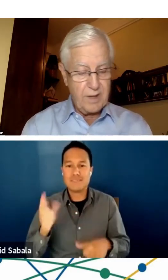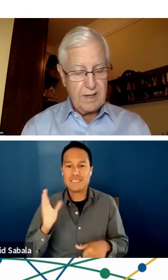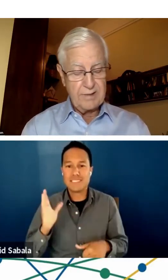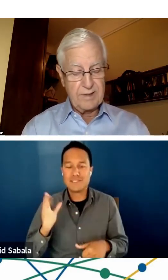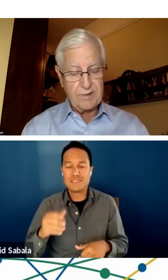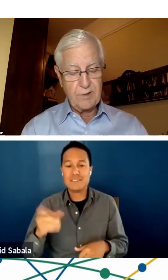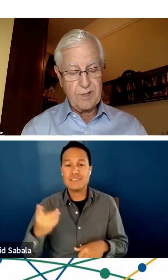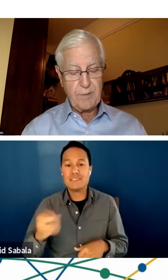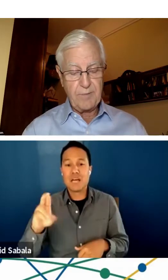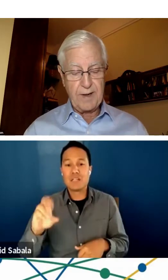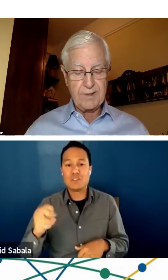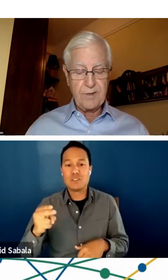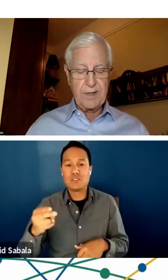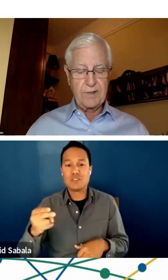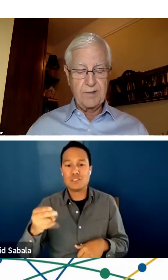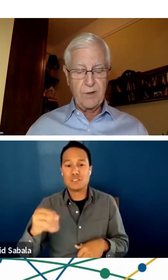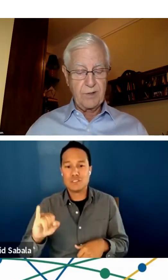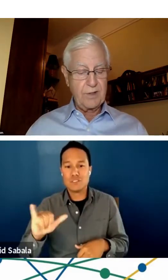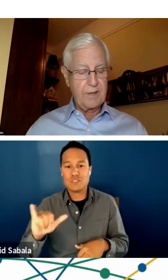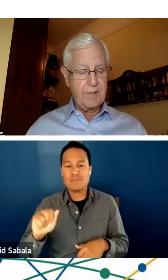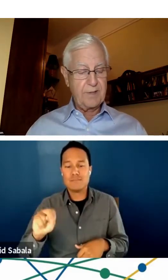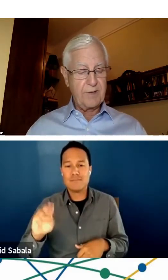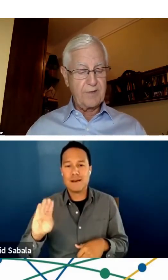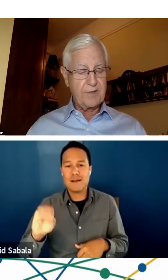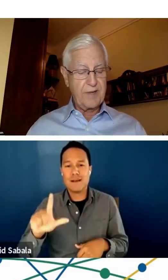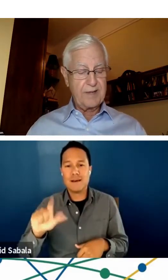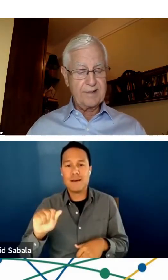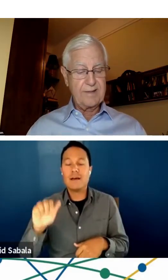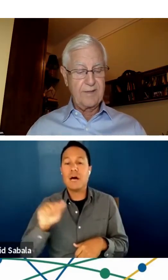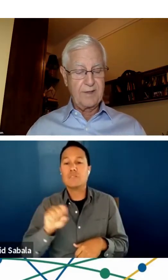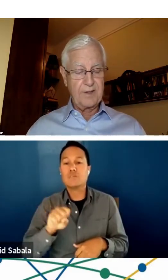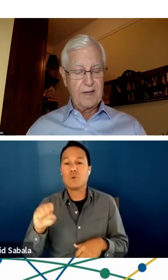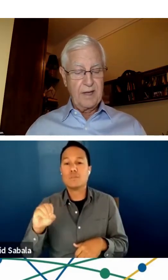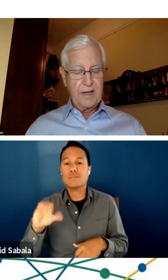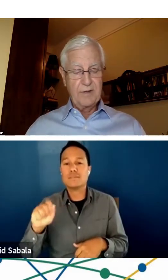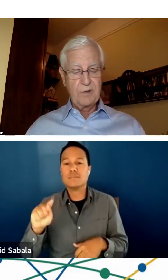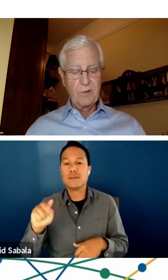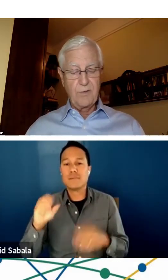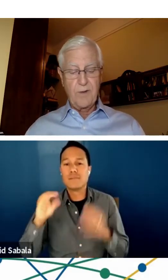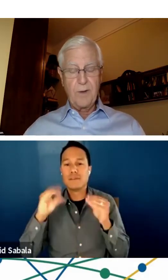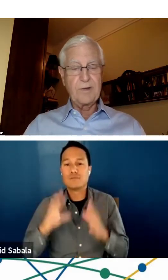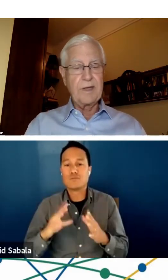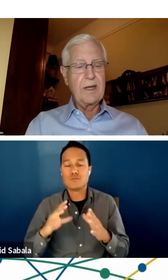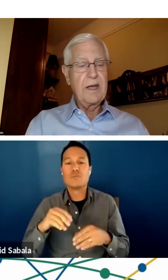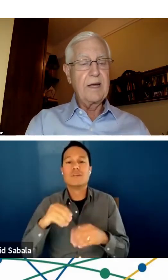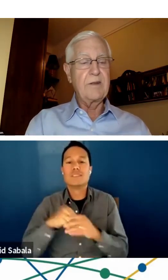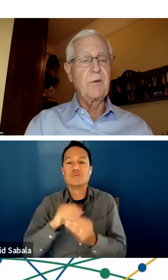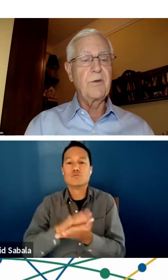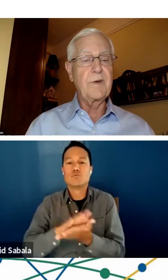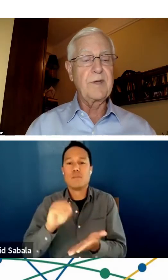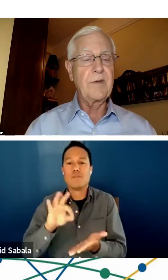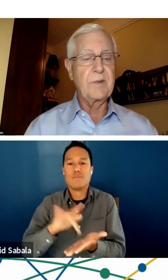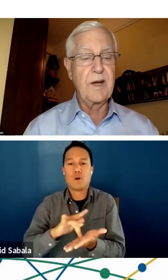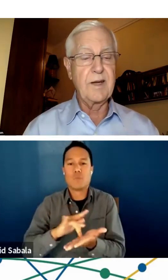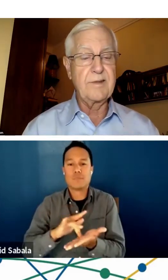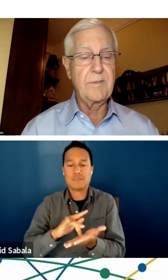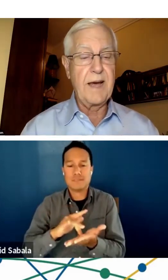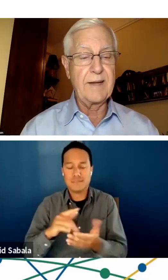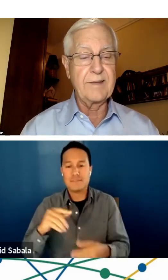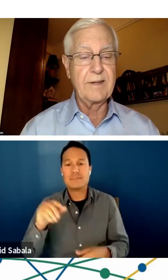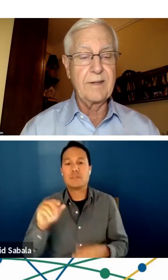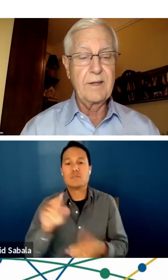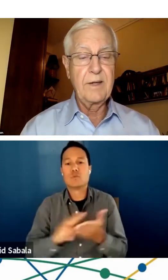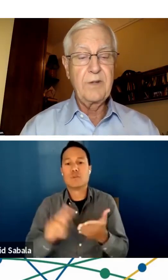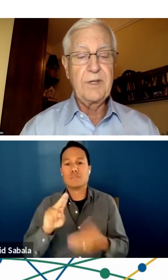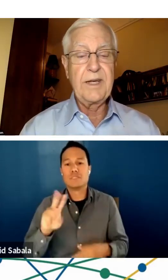Shambola is an Associate Professor in the Social and Administrative Sciences Division in the School of Pharmacy at the University of Wisconsin